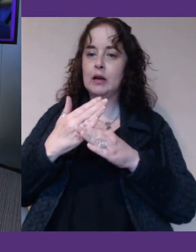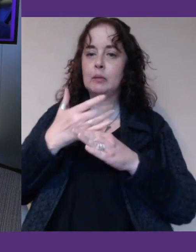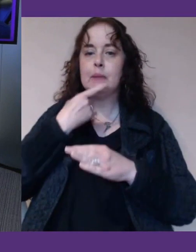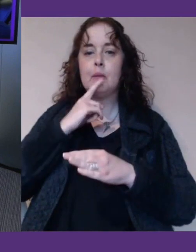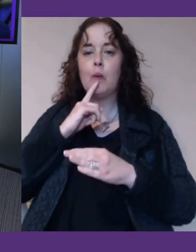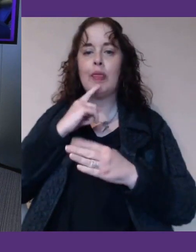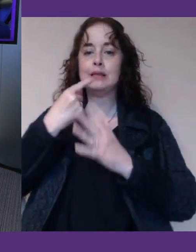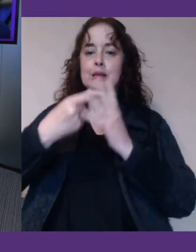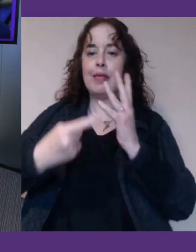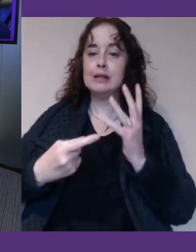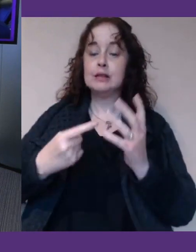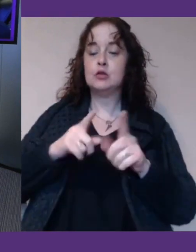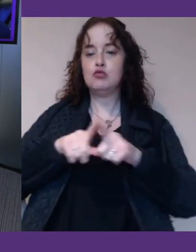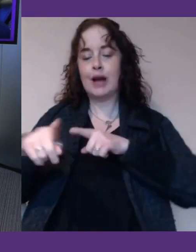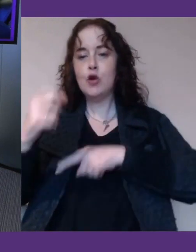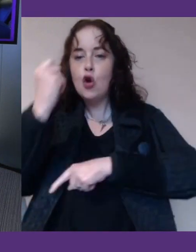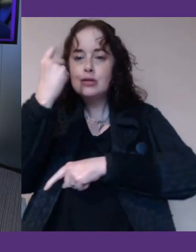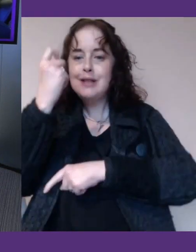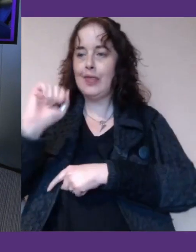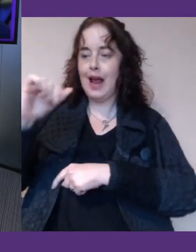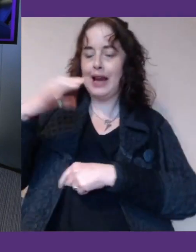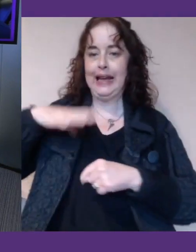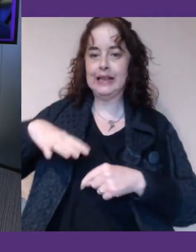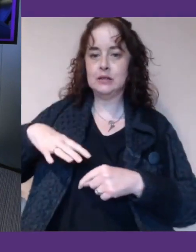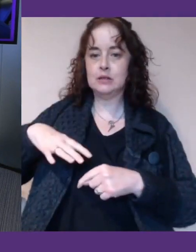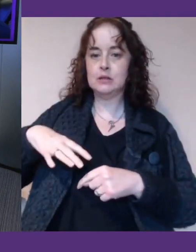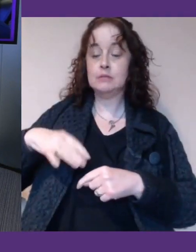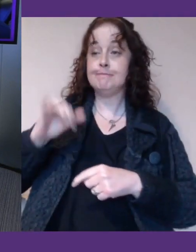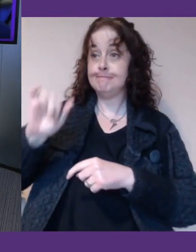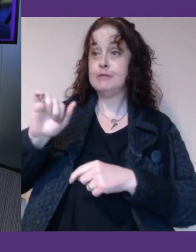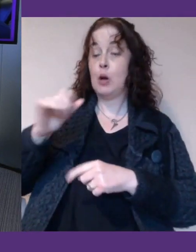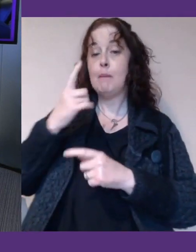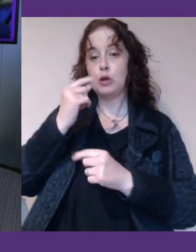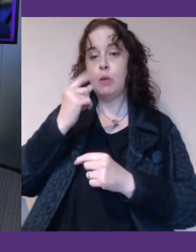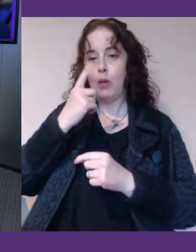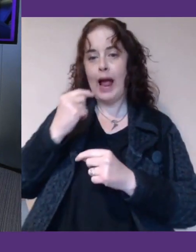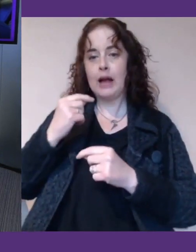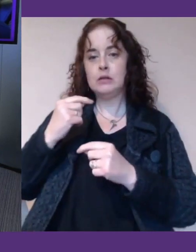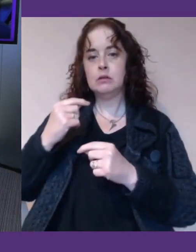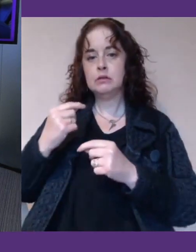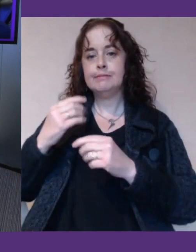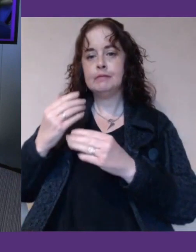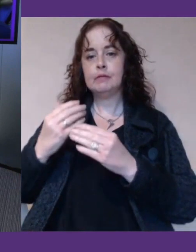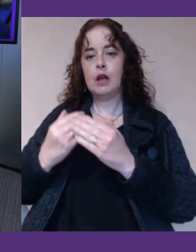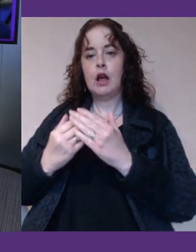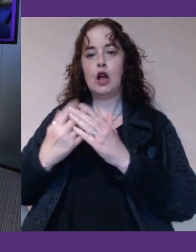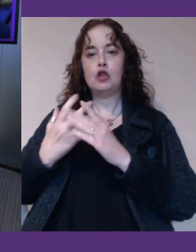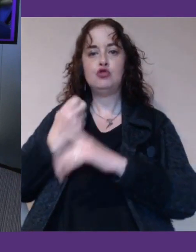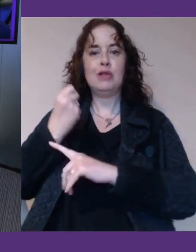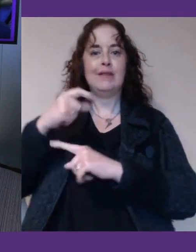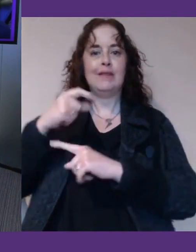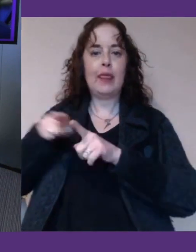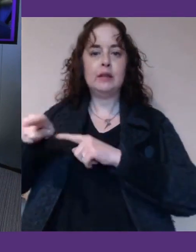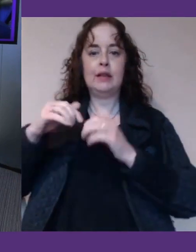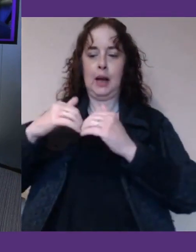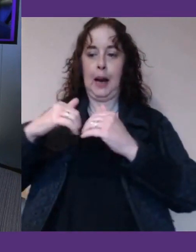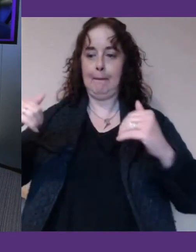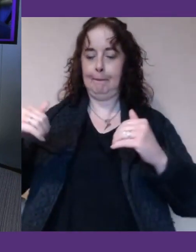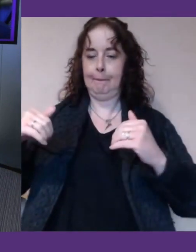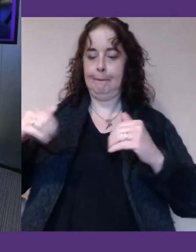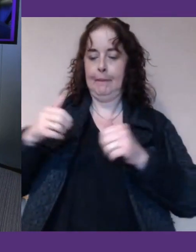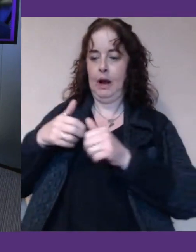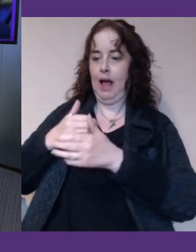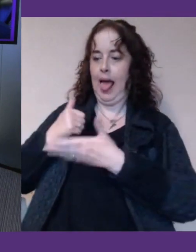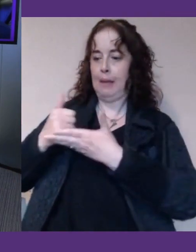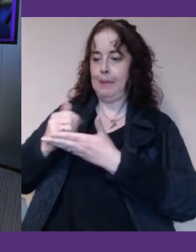to understand their needs is trying to say, well, look, it is possible we can make something of this. I think that's the gap as well, isn't it? The trying to help people directly in the day-to